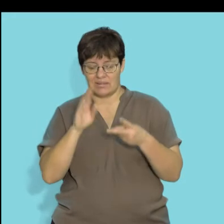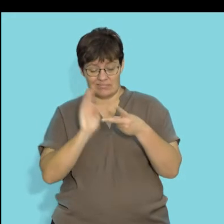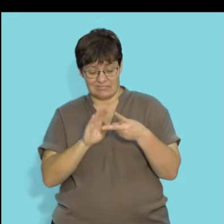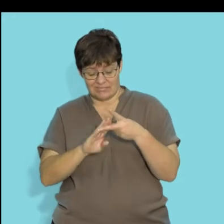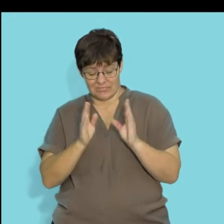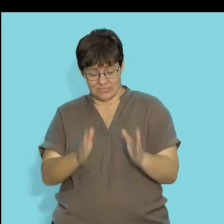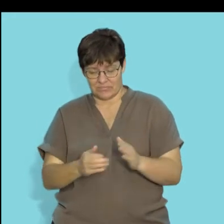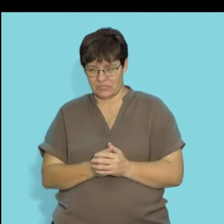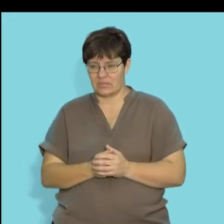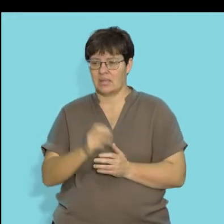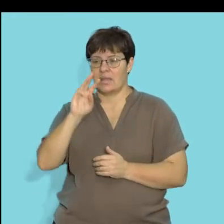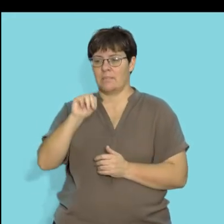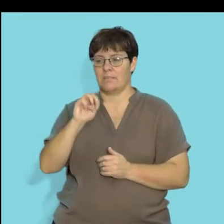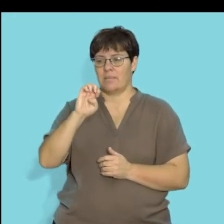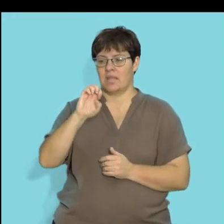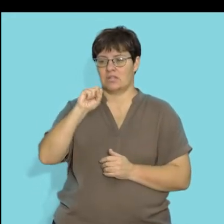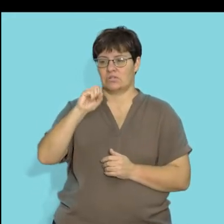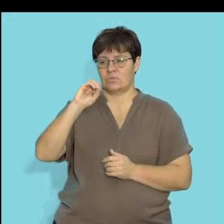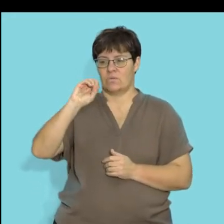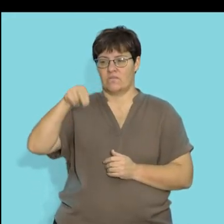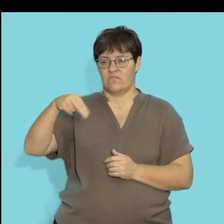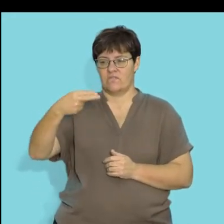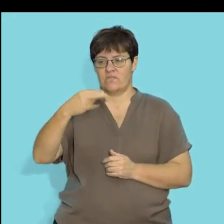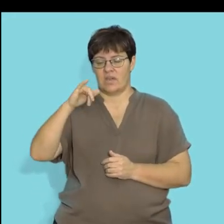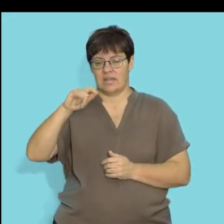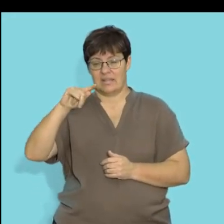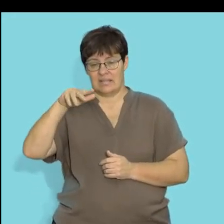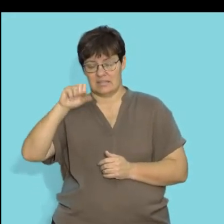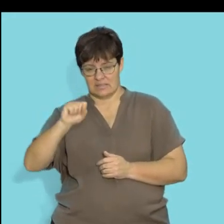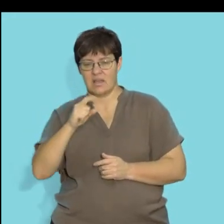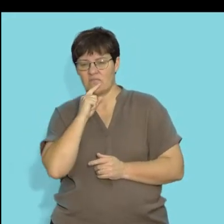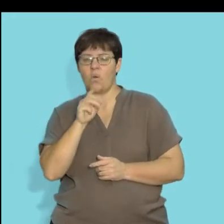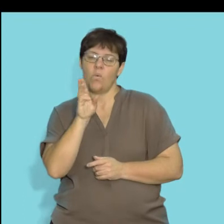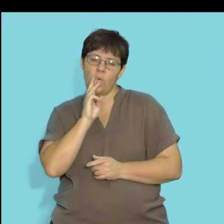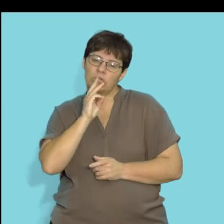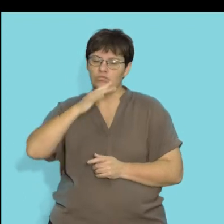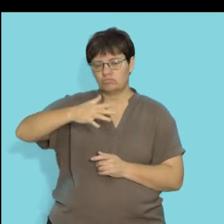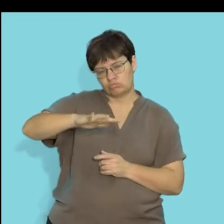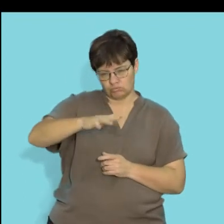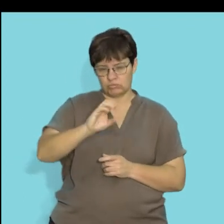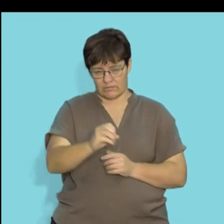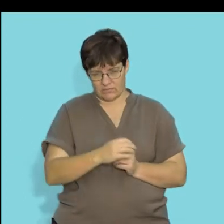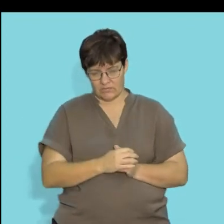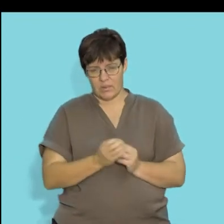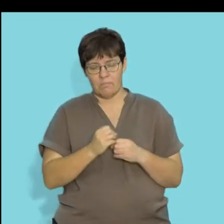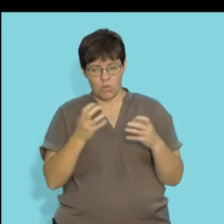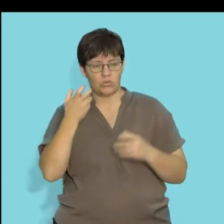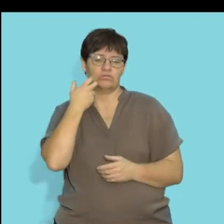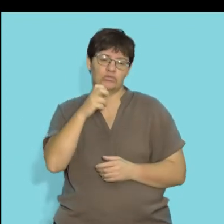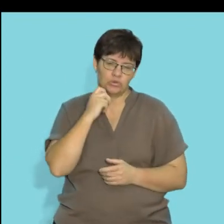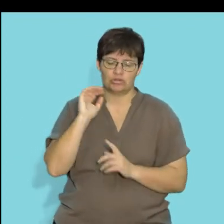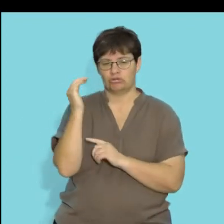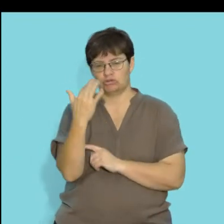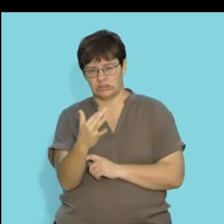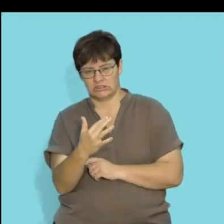mesophytes. So the mesophytes are plants that grow in areas with moderate amounts of water supply. Most of your fruit